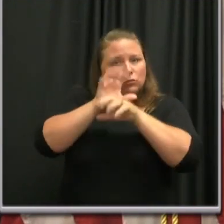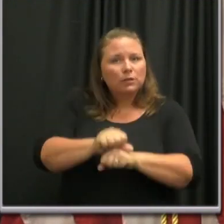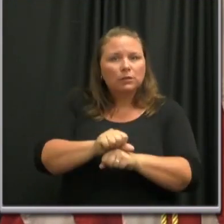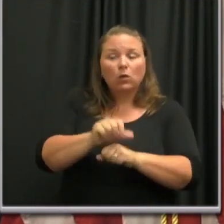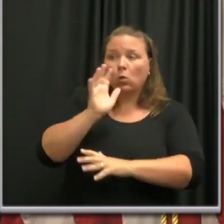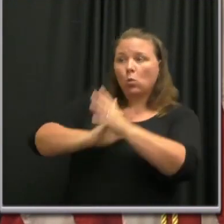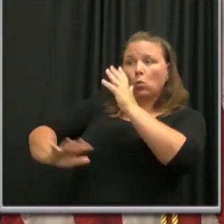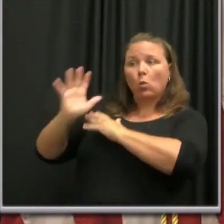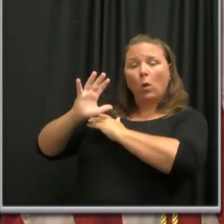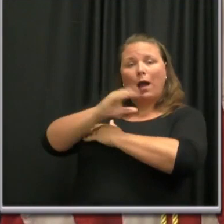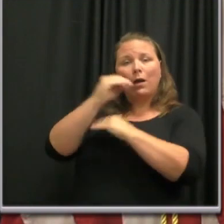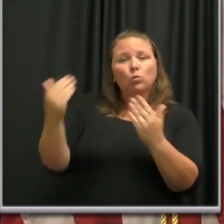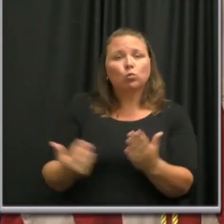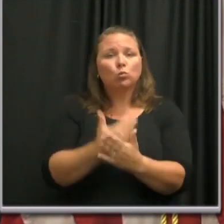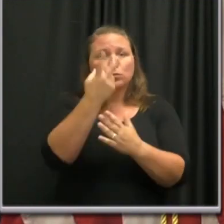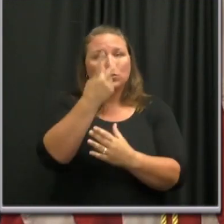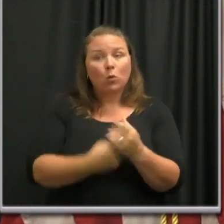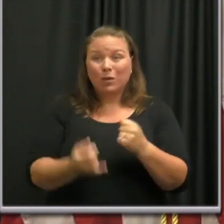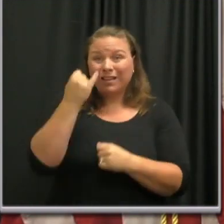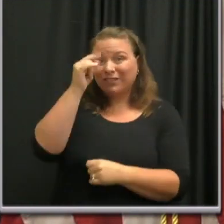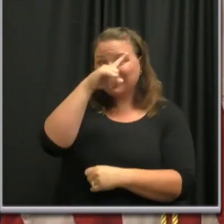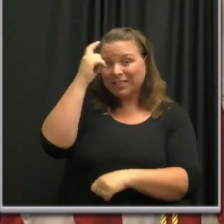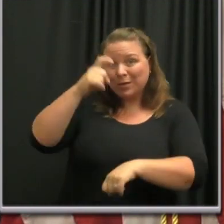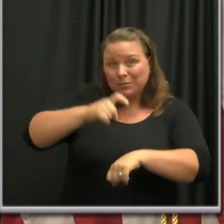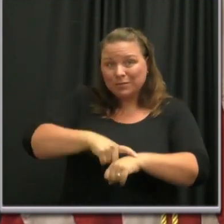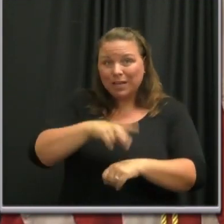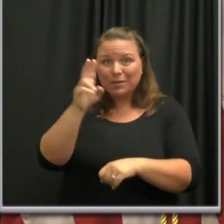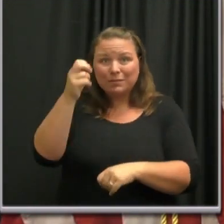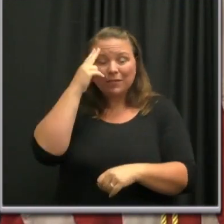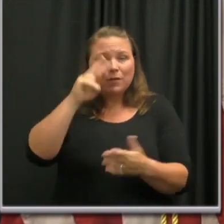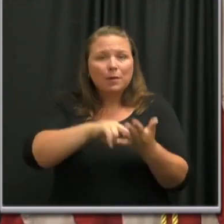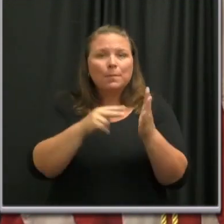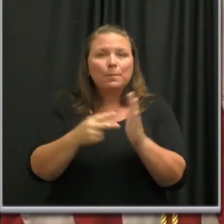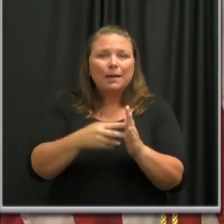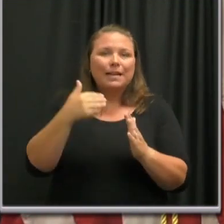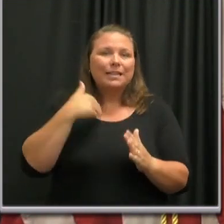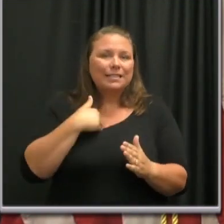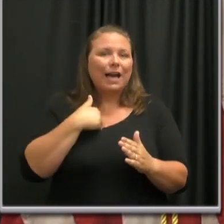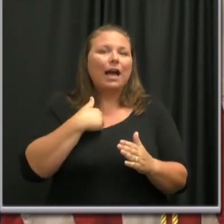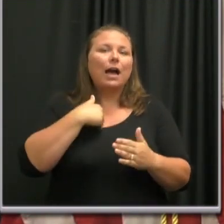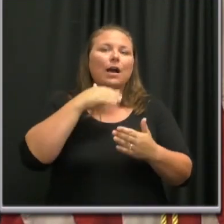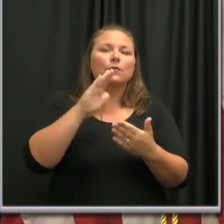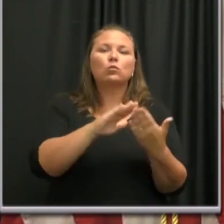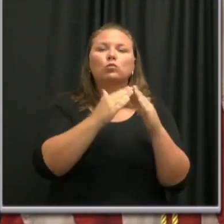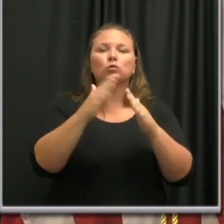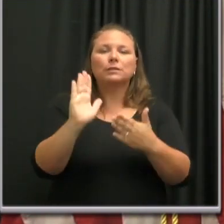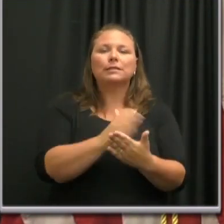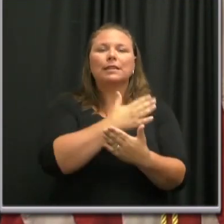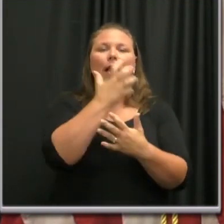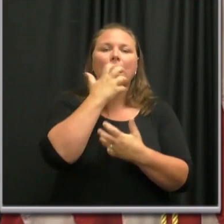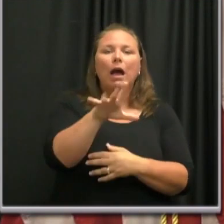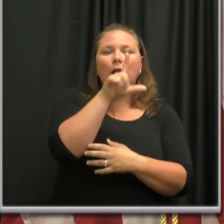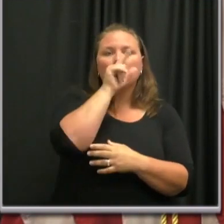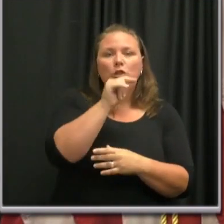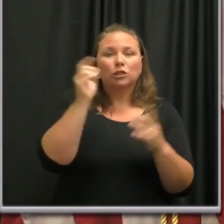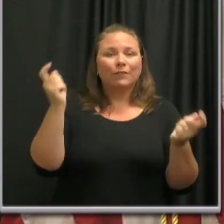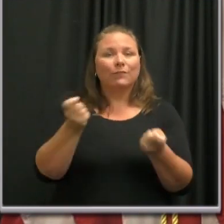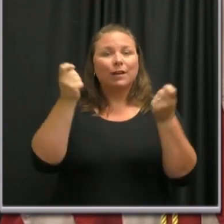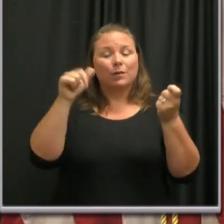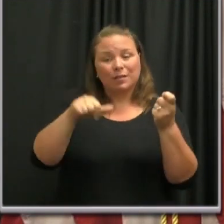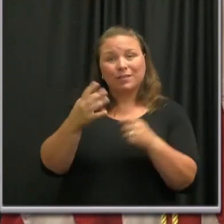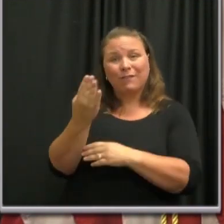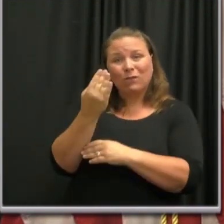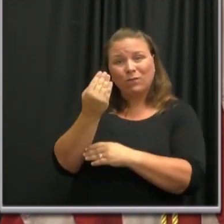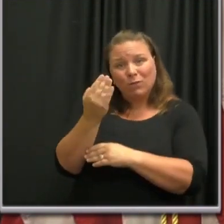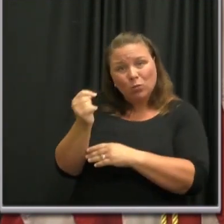new. And if it's summertime in Nashville, that means it's time for the annual Music City Hot Chicken Festival. This is the 14th year that we are